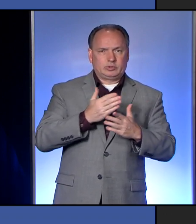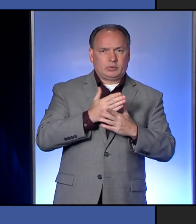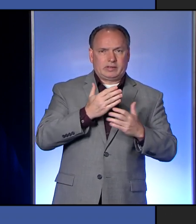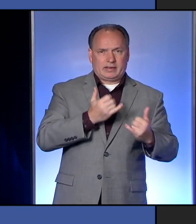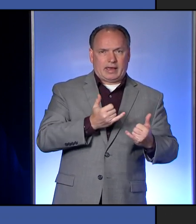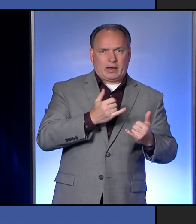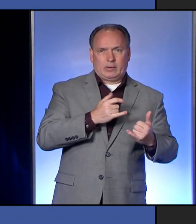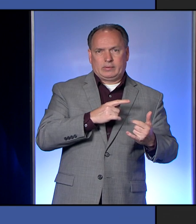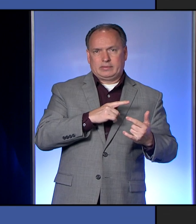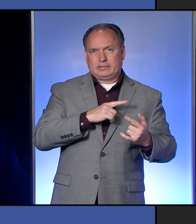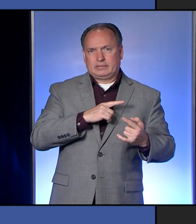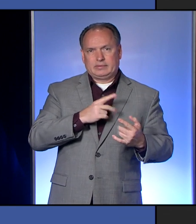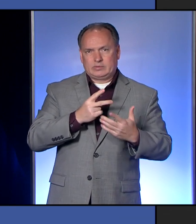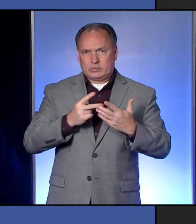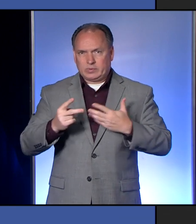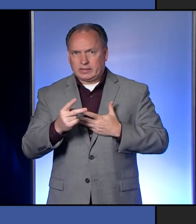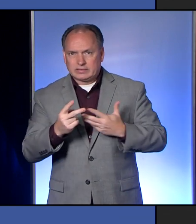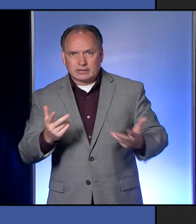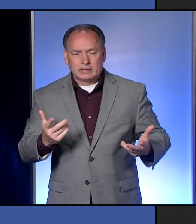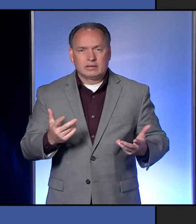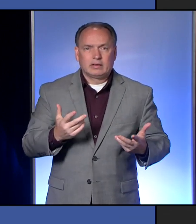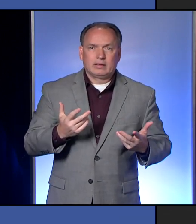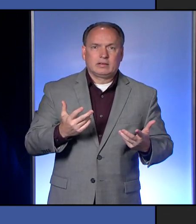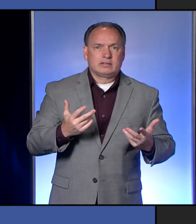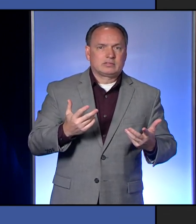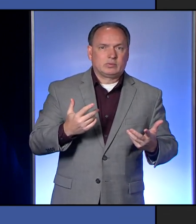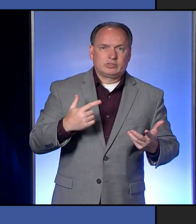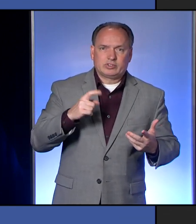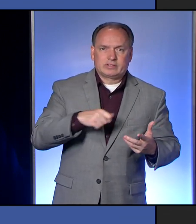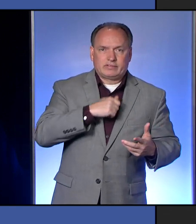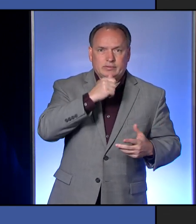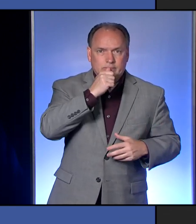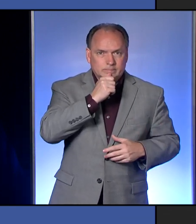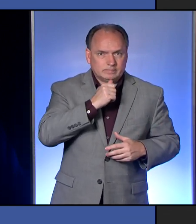Or is it basically here's what we have right now and we've just got to get till then?